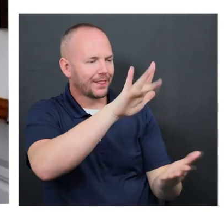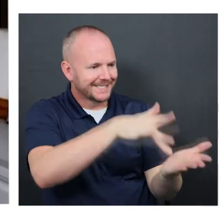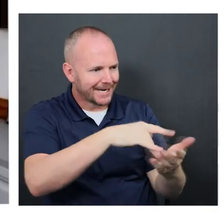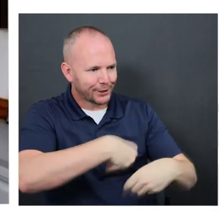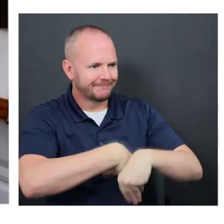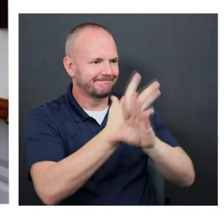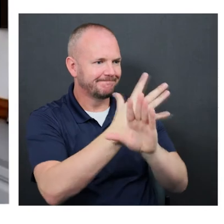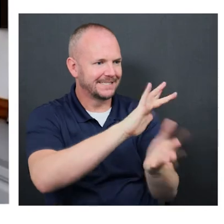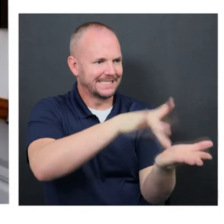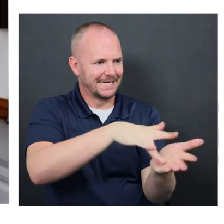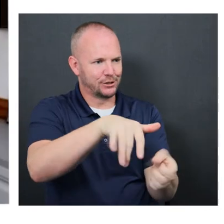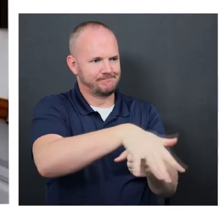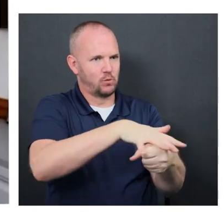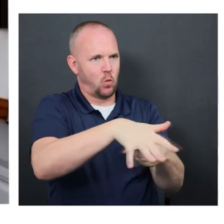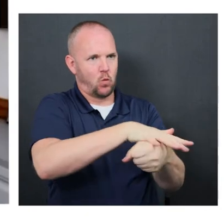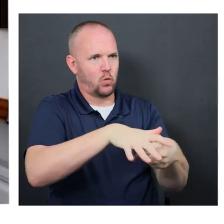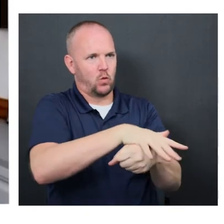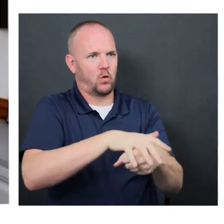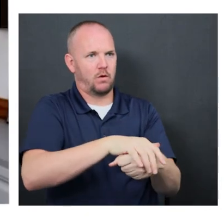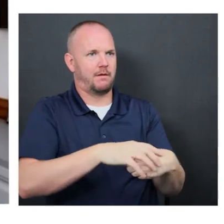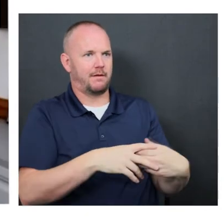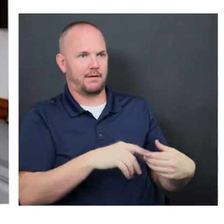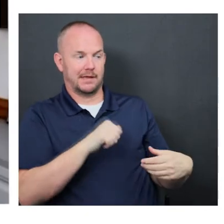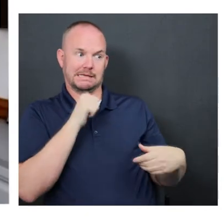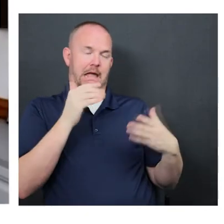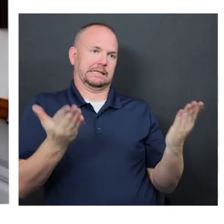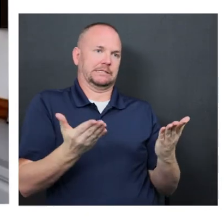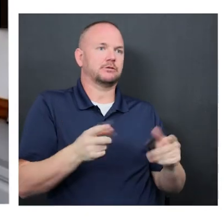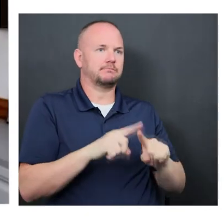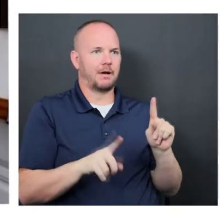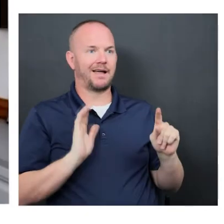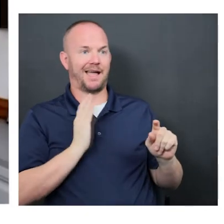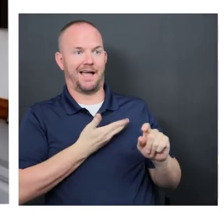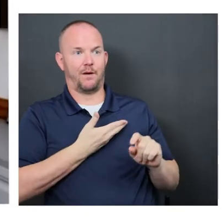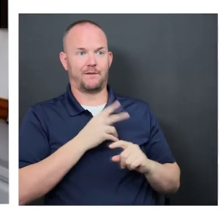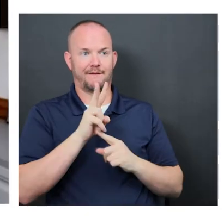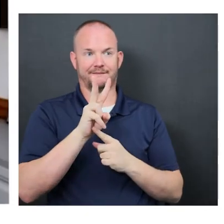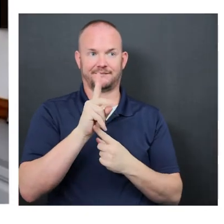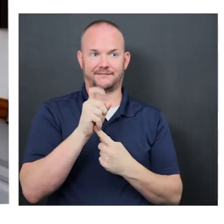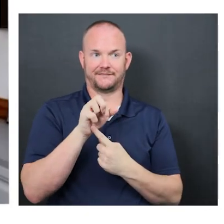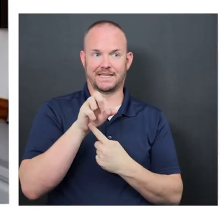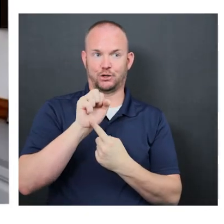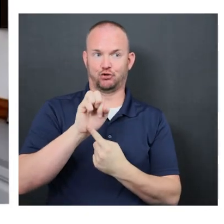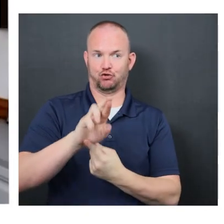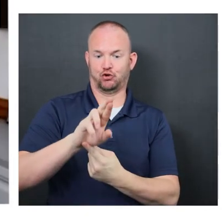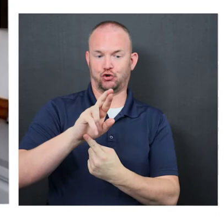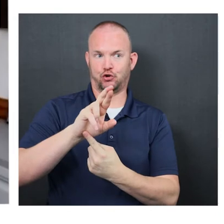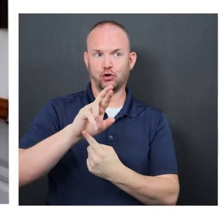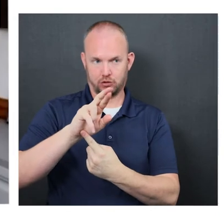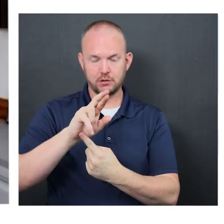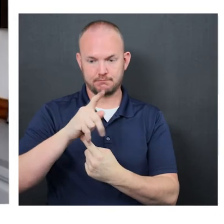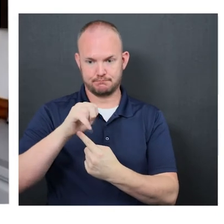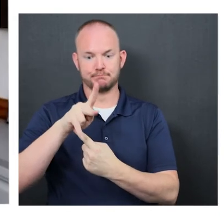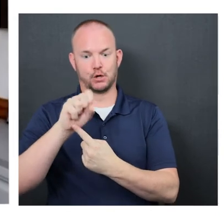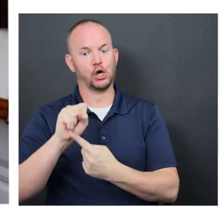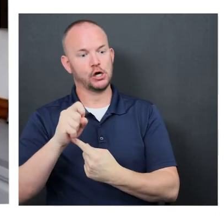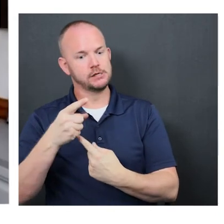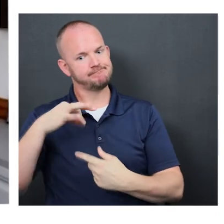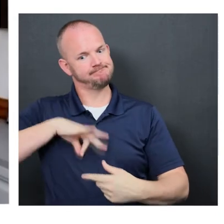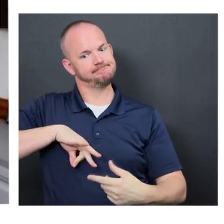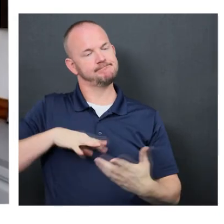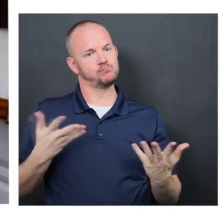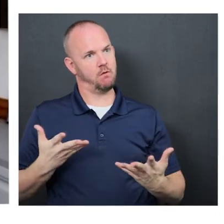this, uh, at least let's do it without our incredible team of vendor partners. Okay. Um, so